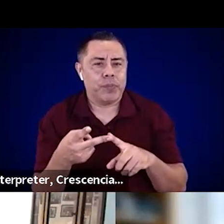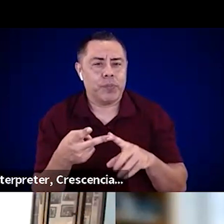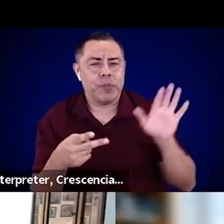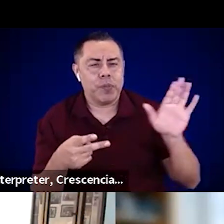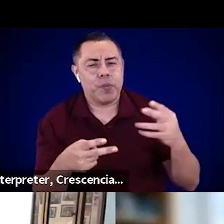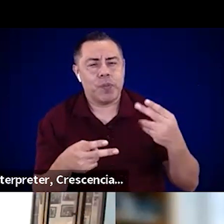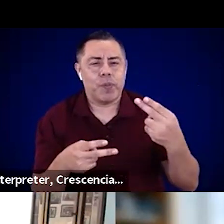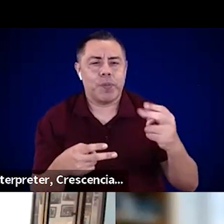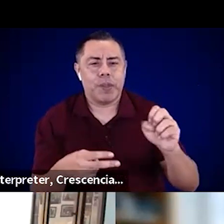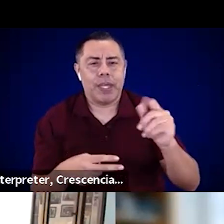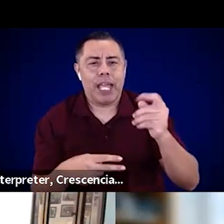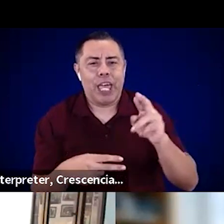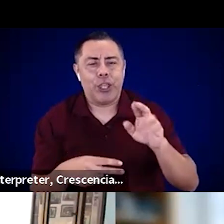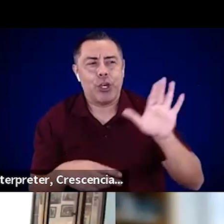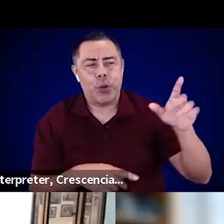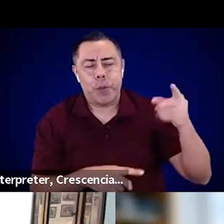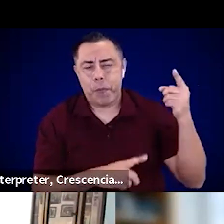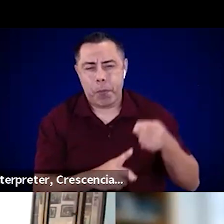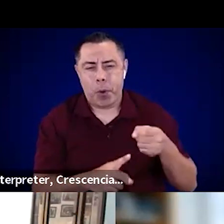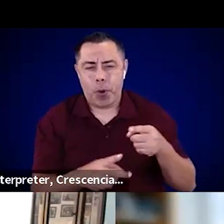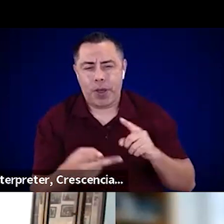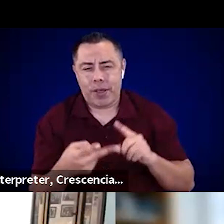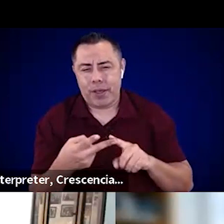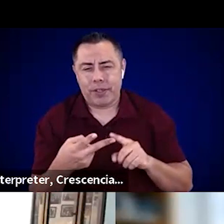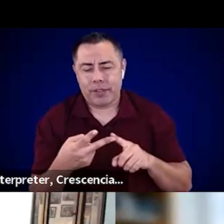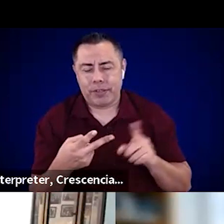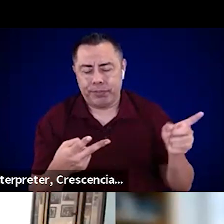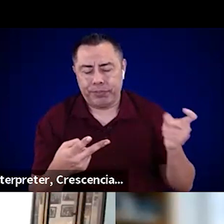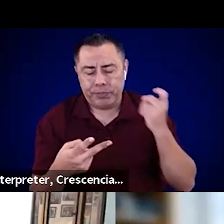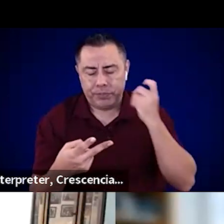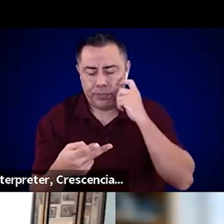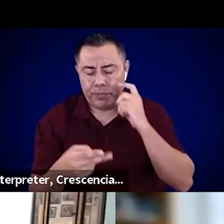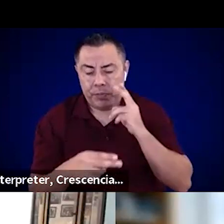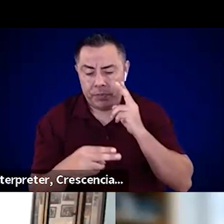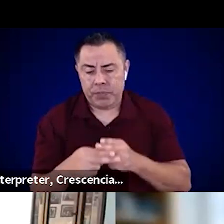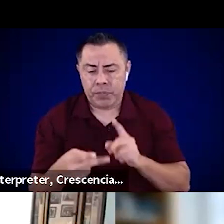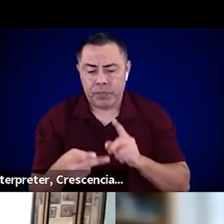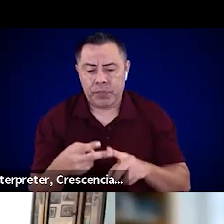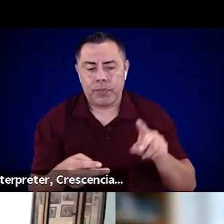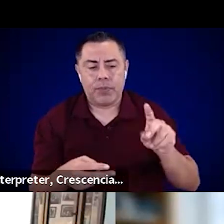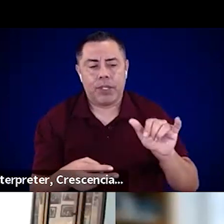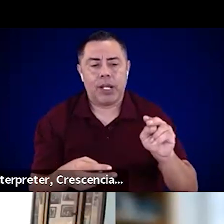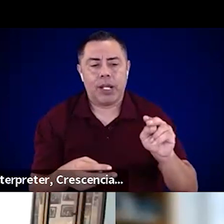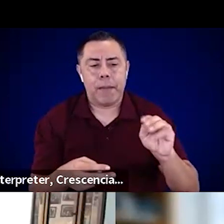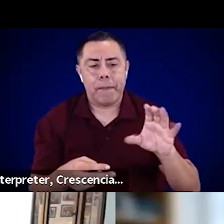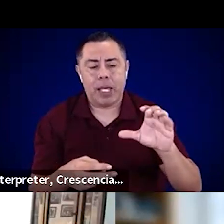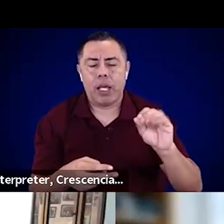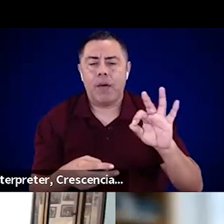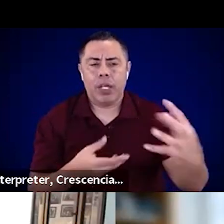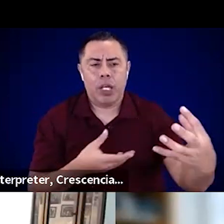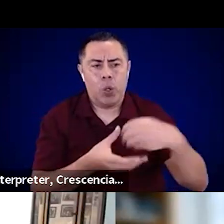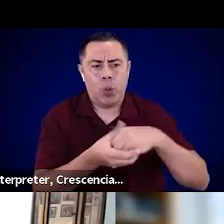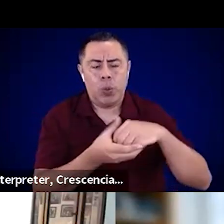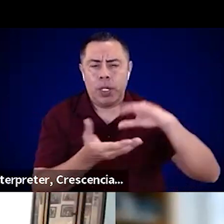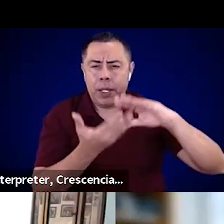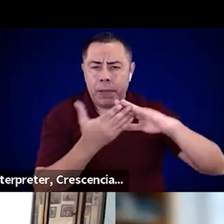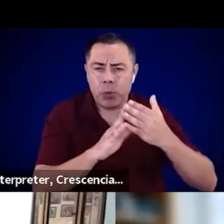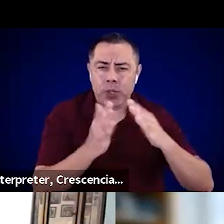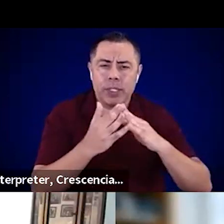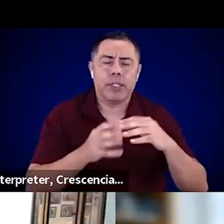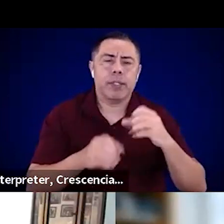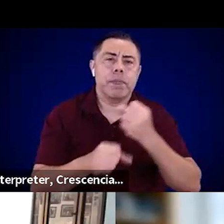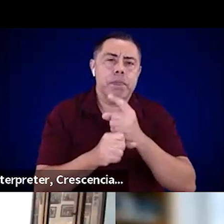in terms of that dynamic with the community and making sure that